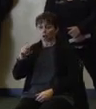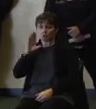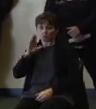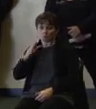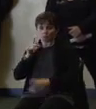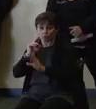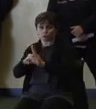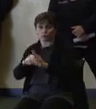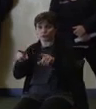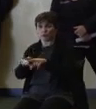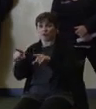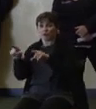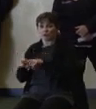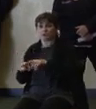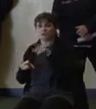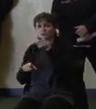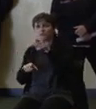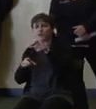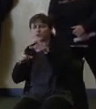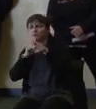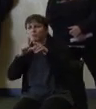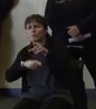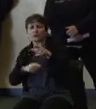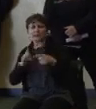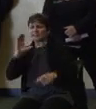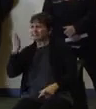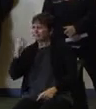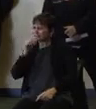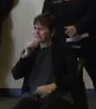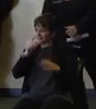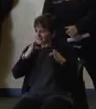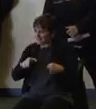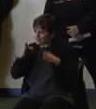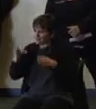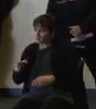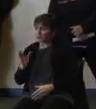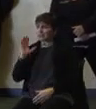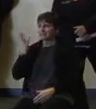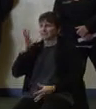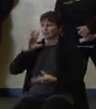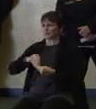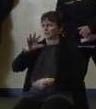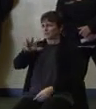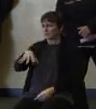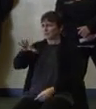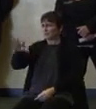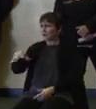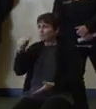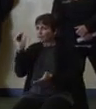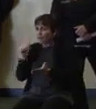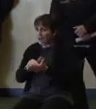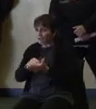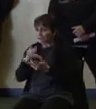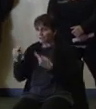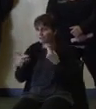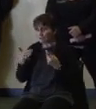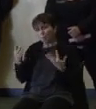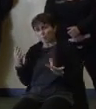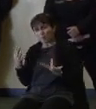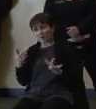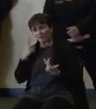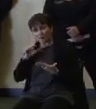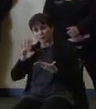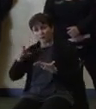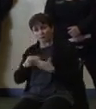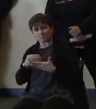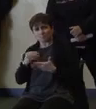don't know, sir, if it is individual. seems like it's 55,000 people. Yeah, I'm not sure that number's right, but I'd like to follow up with you and